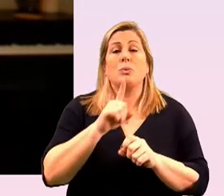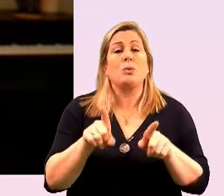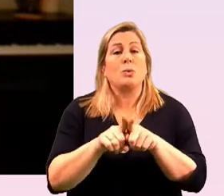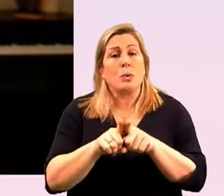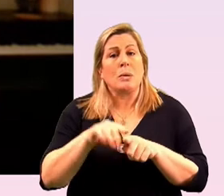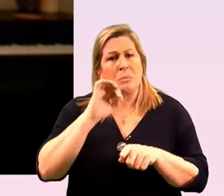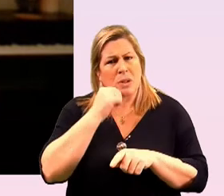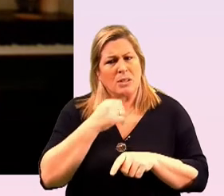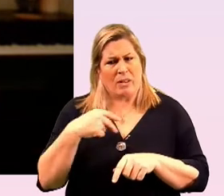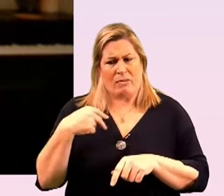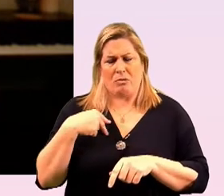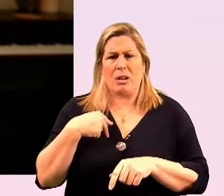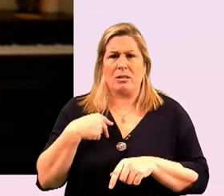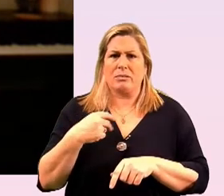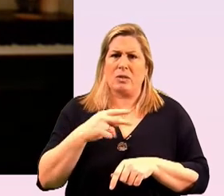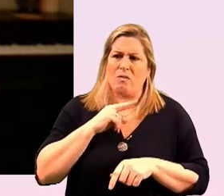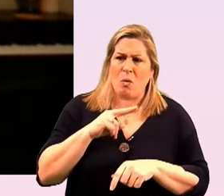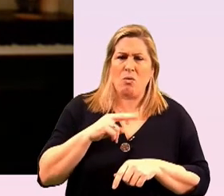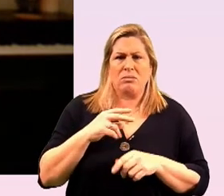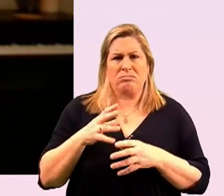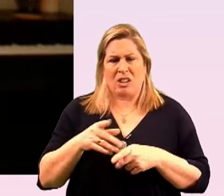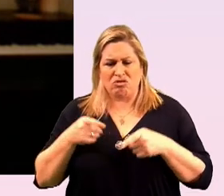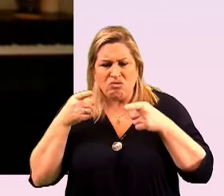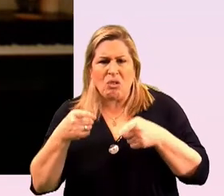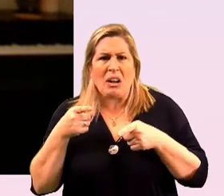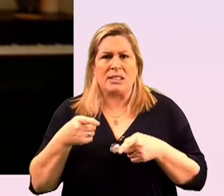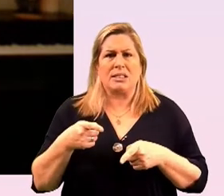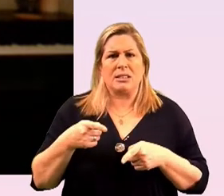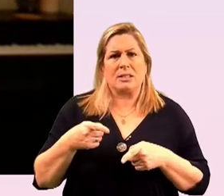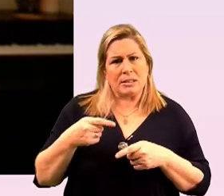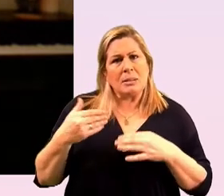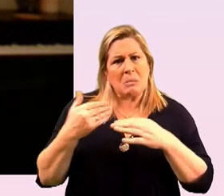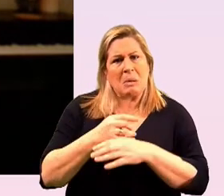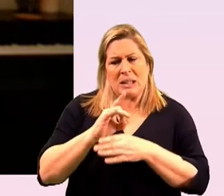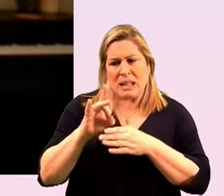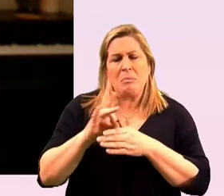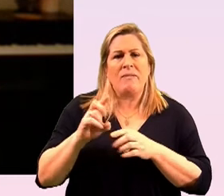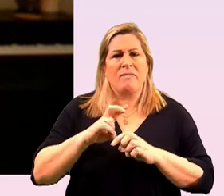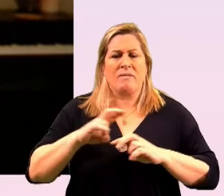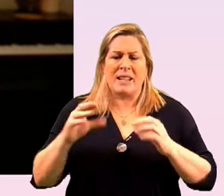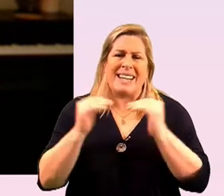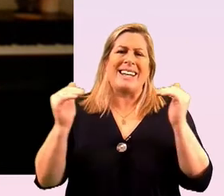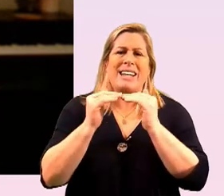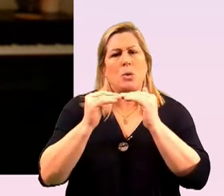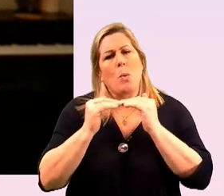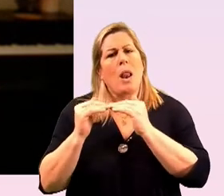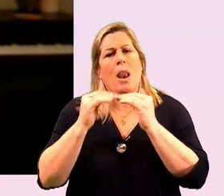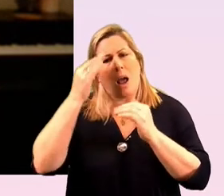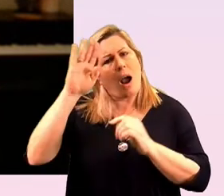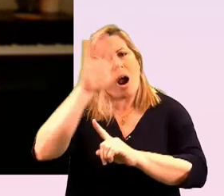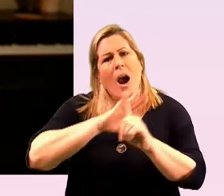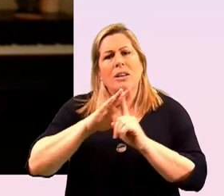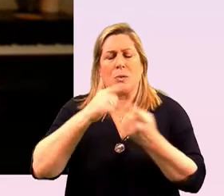vocal and emerging threats on the horizon towards the type of equal ireland that we would all like to see